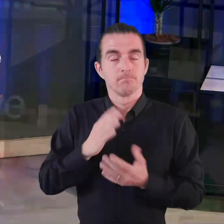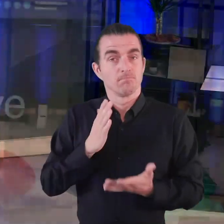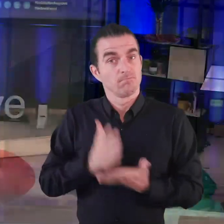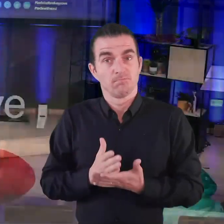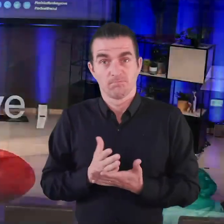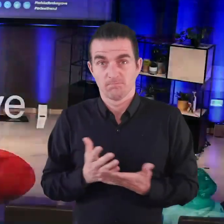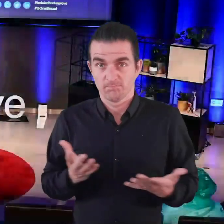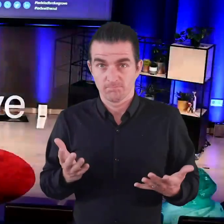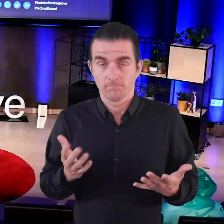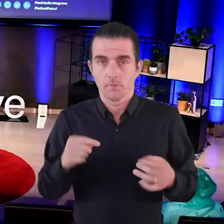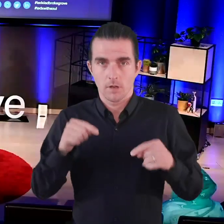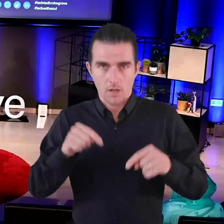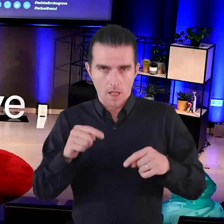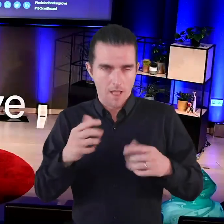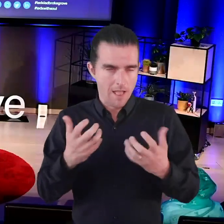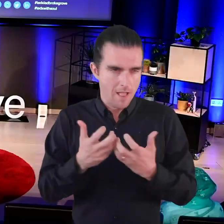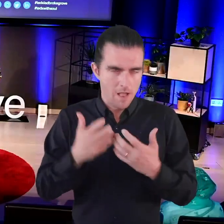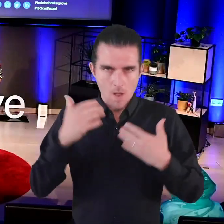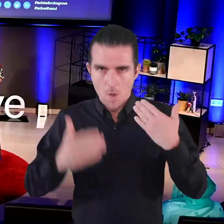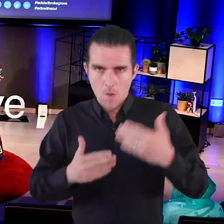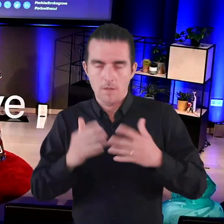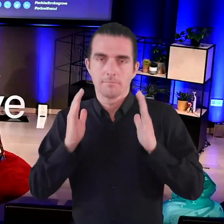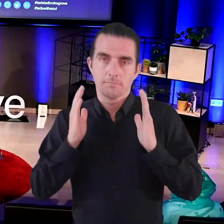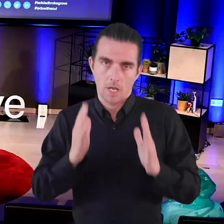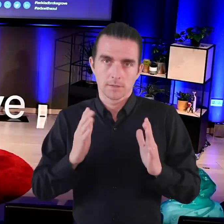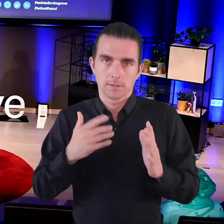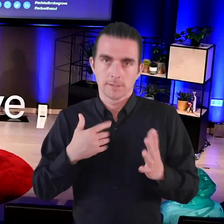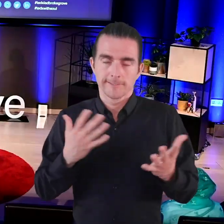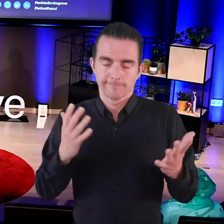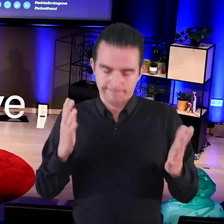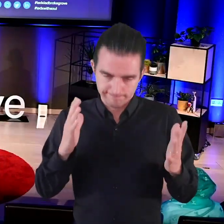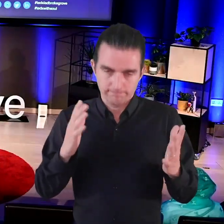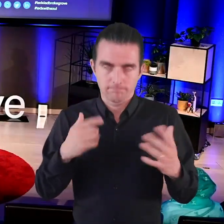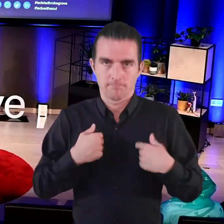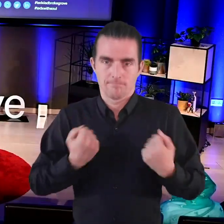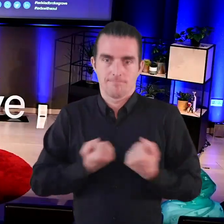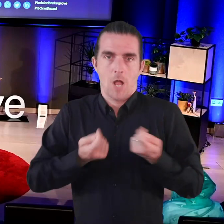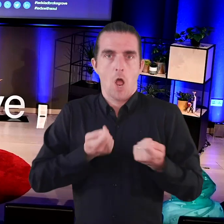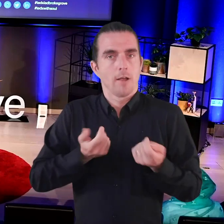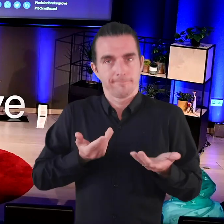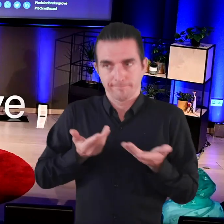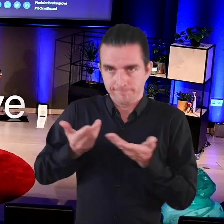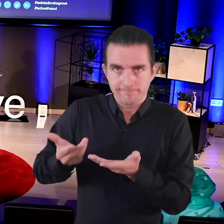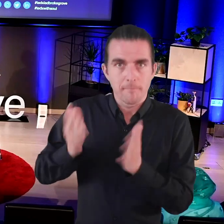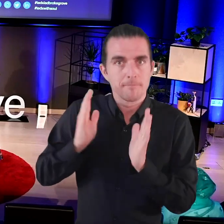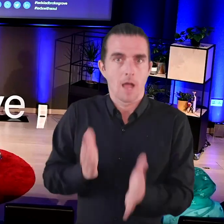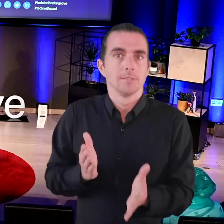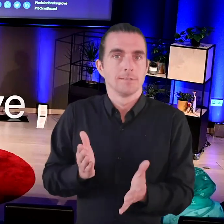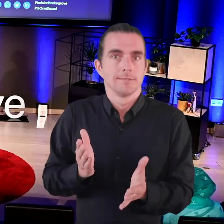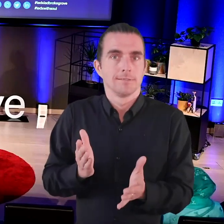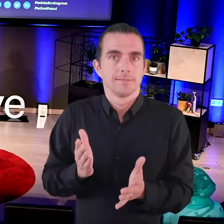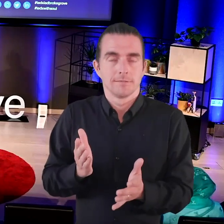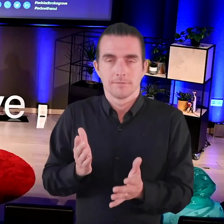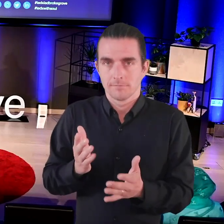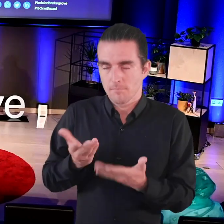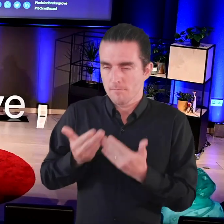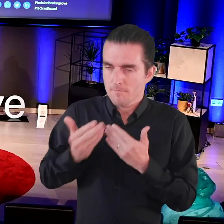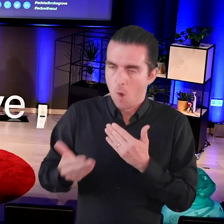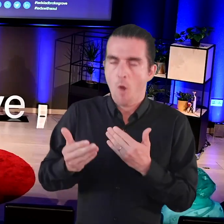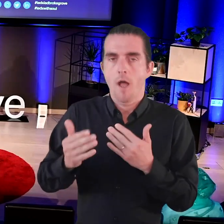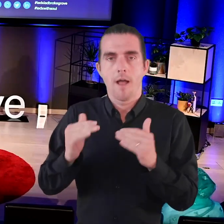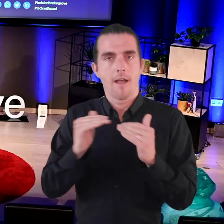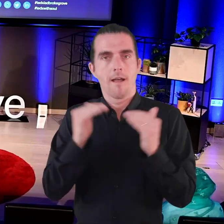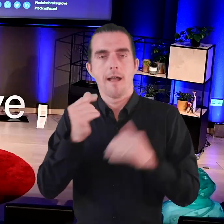Without a doubt, part of this process will be to surrender the power that you possess, so that other people can have a more